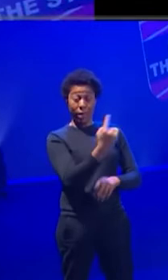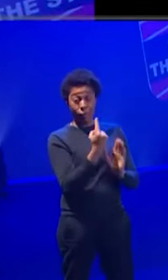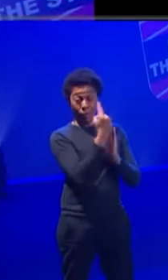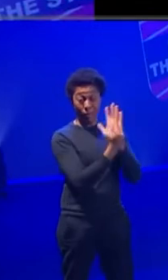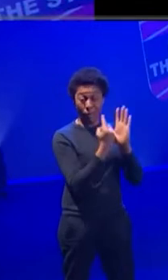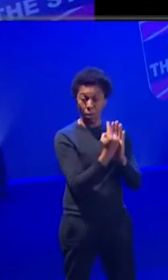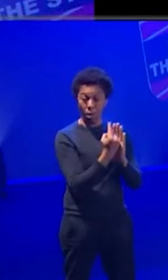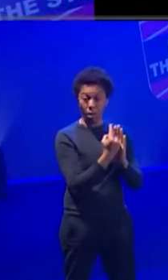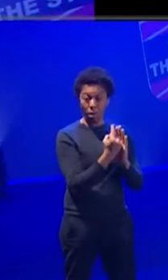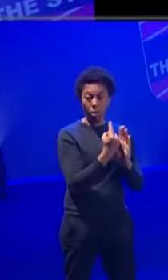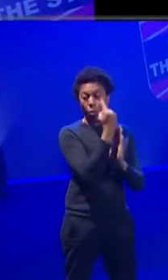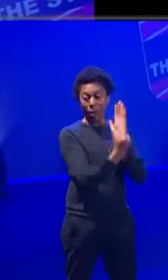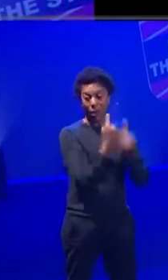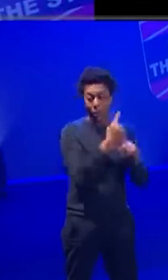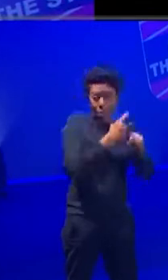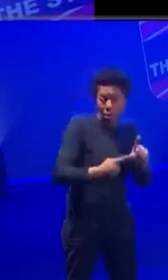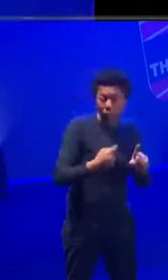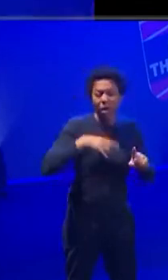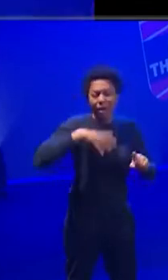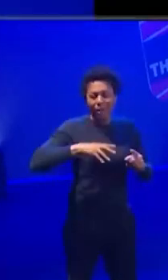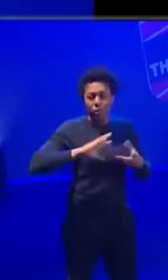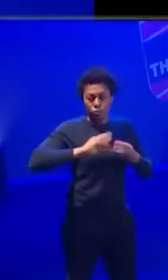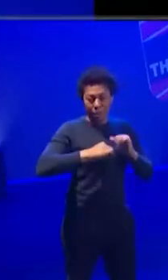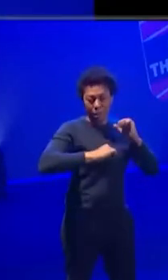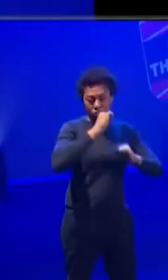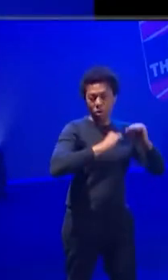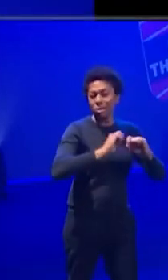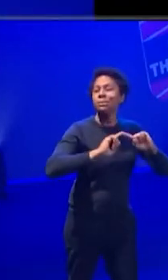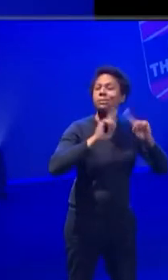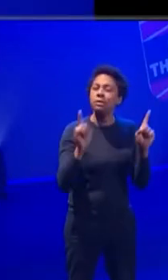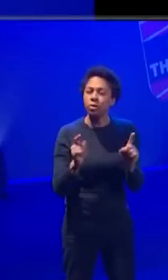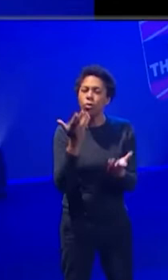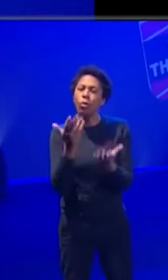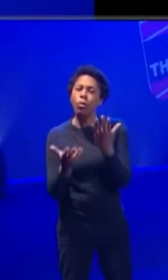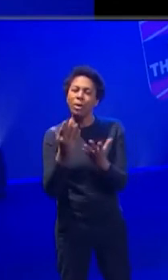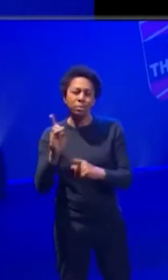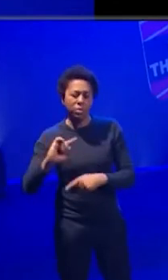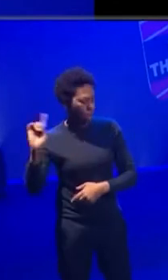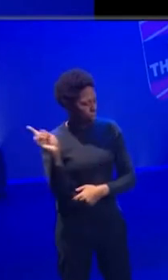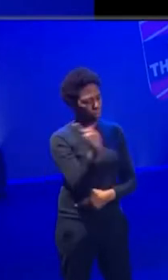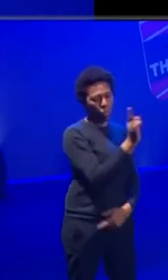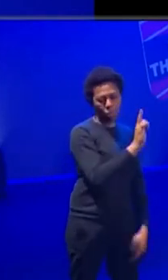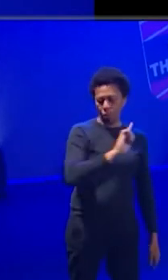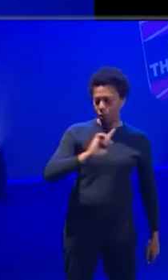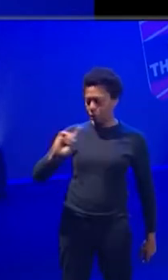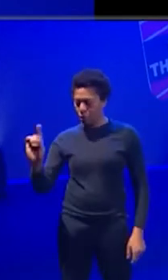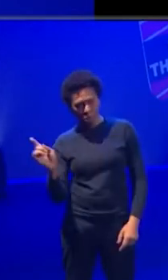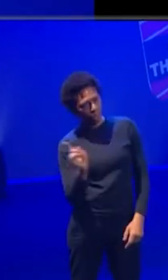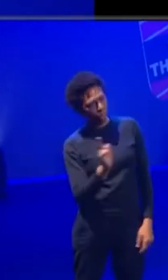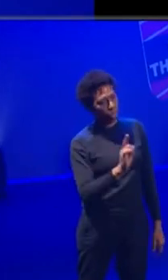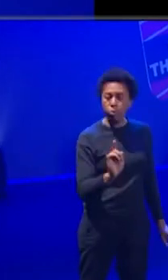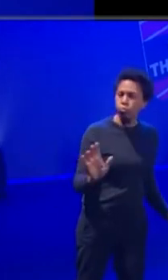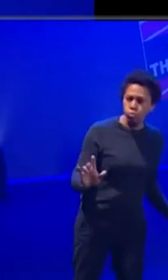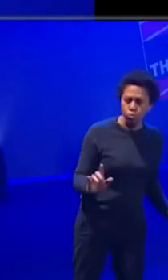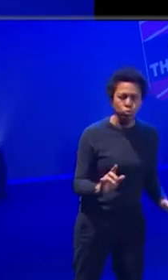half or whatever, then I can structure things a little bit differently compared to if people are going to wander in and out. And obviously, there's loads of more sort